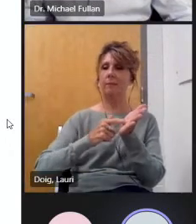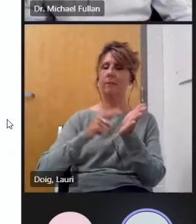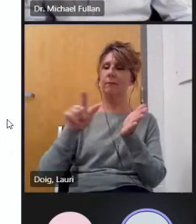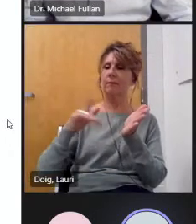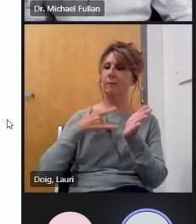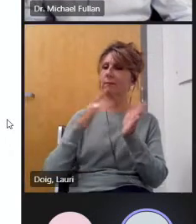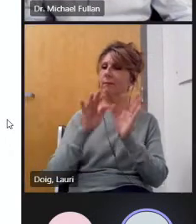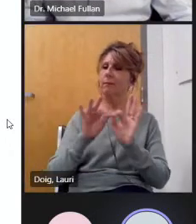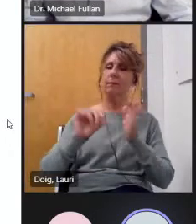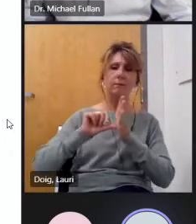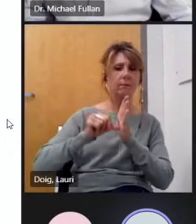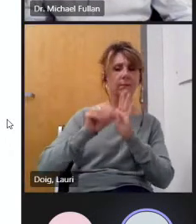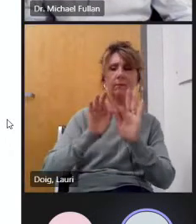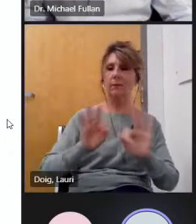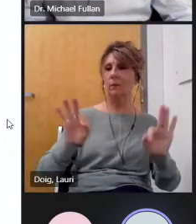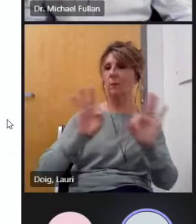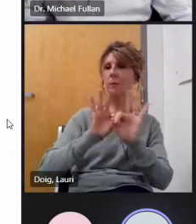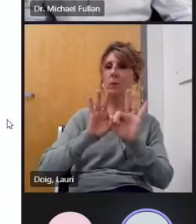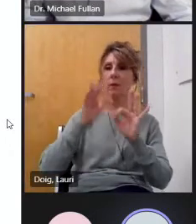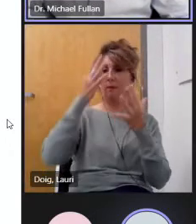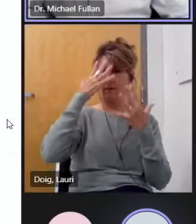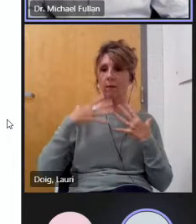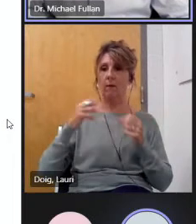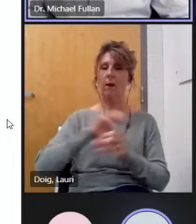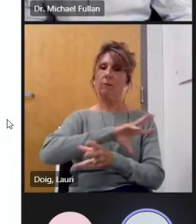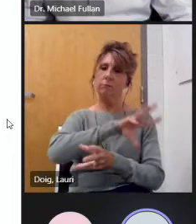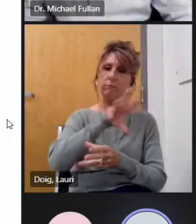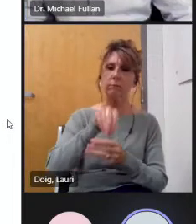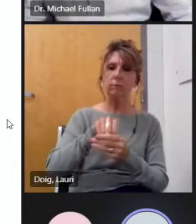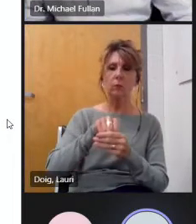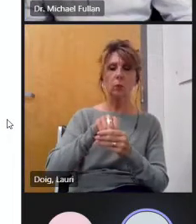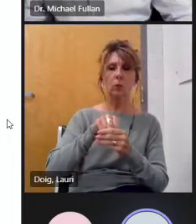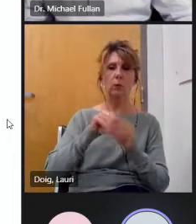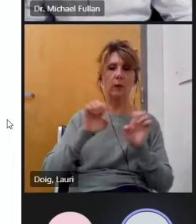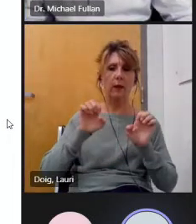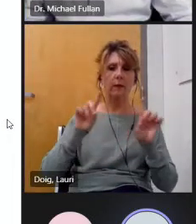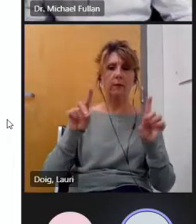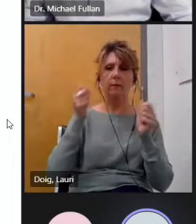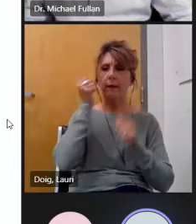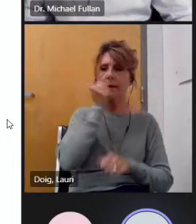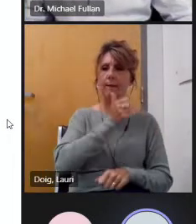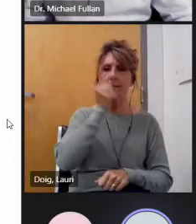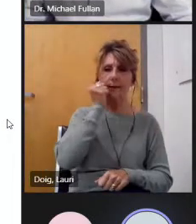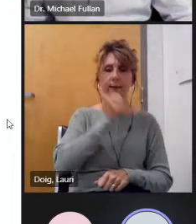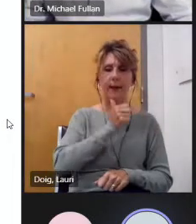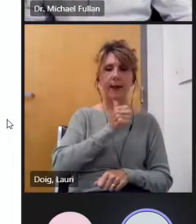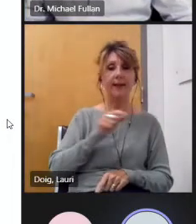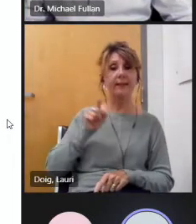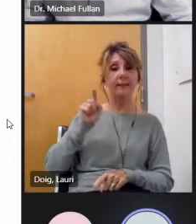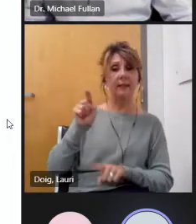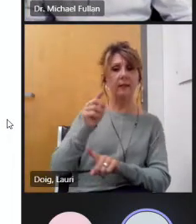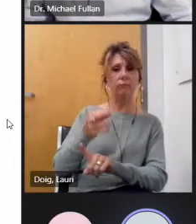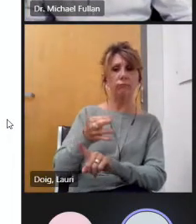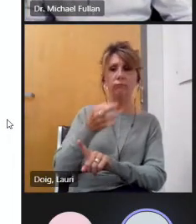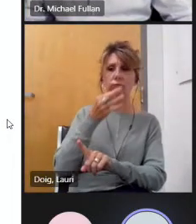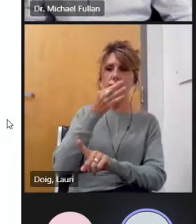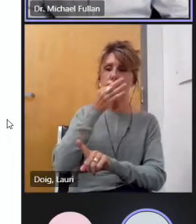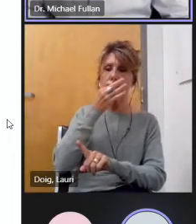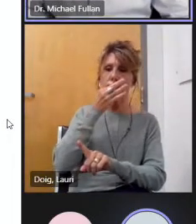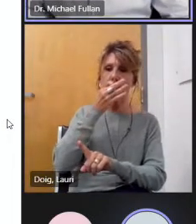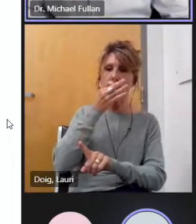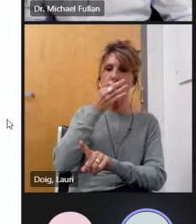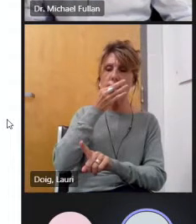in everything we do in education michael is a worldwide authority on educational reform